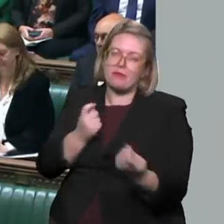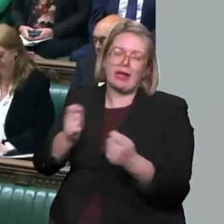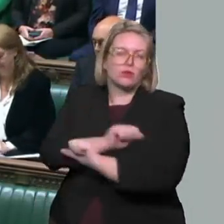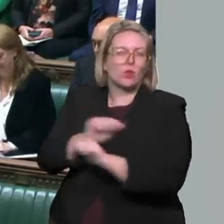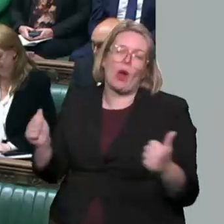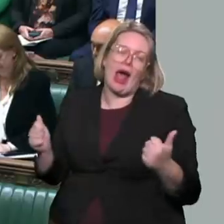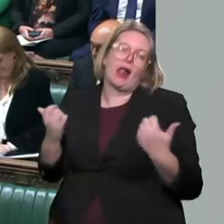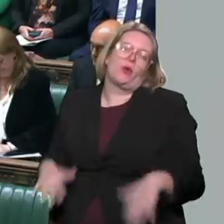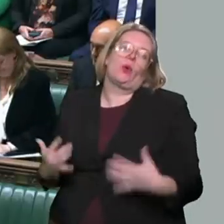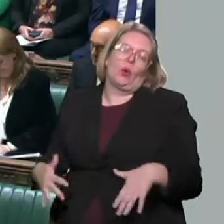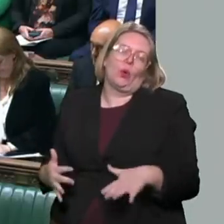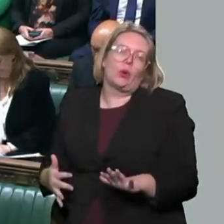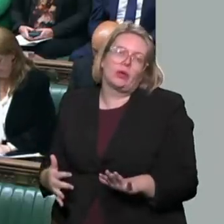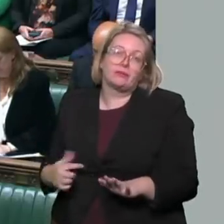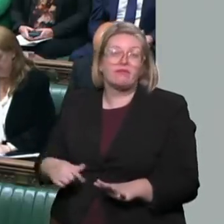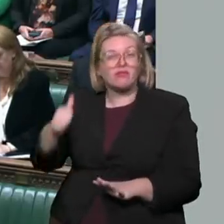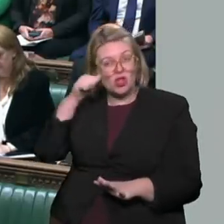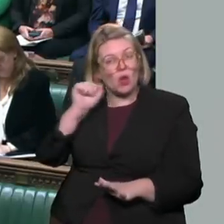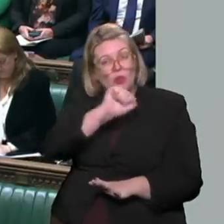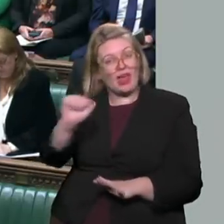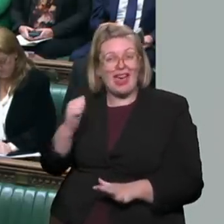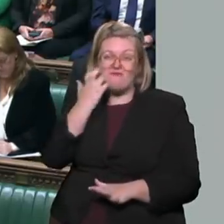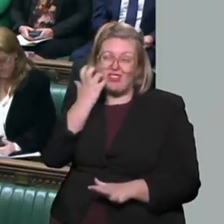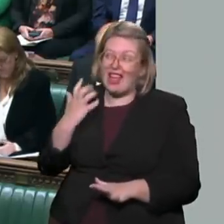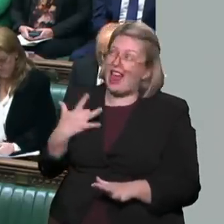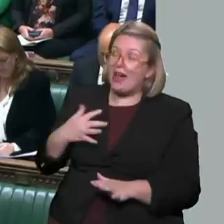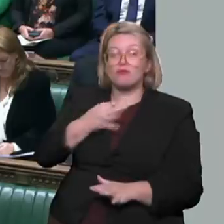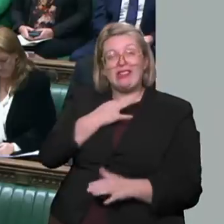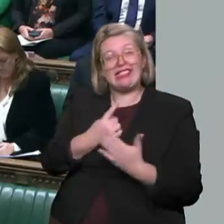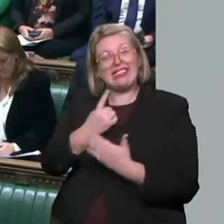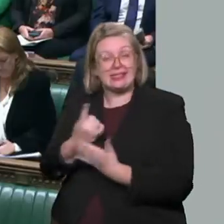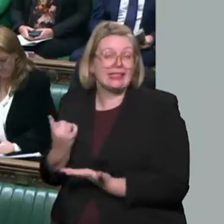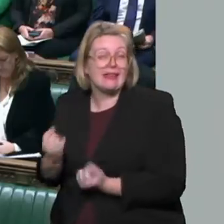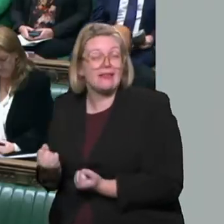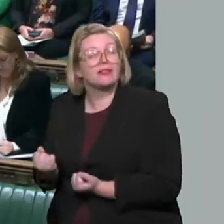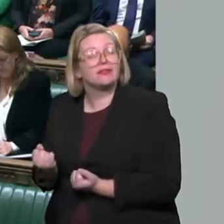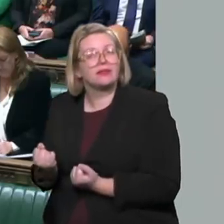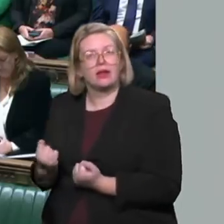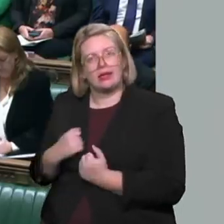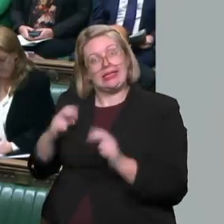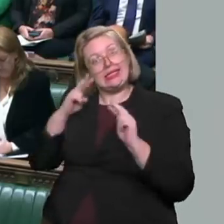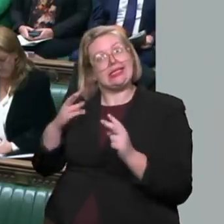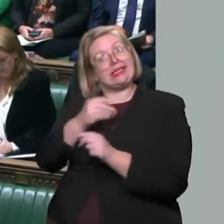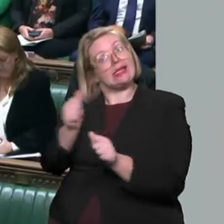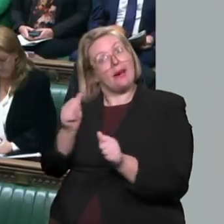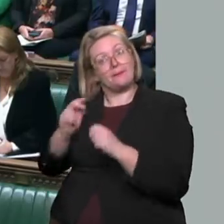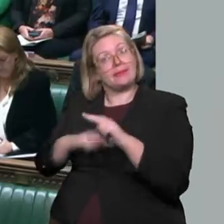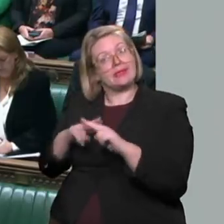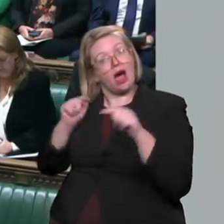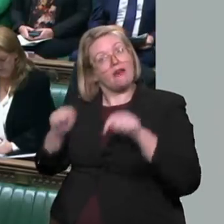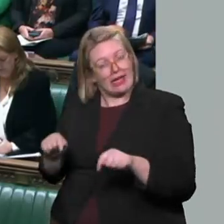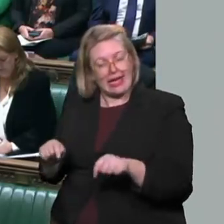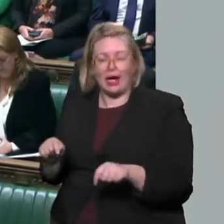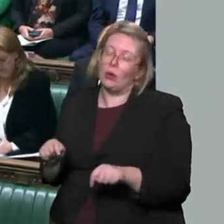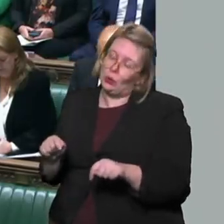all know the risks that they run in their daily lives. Indeed, we have seen how some House of Commons staff have